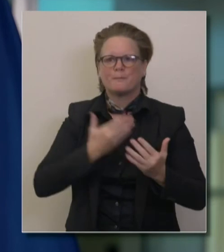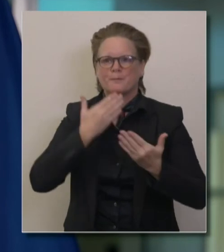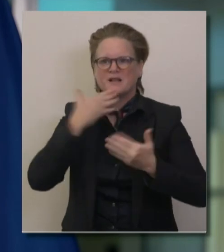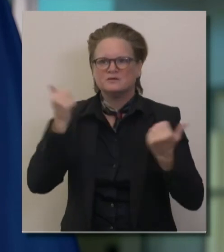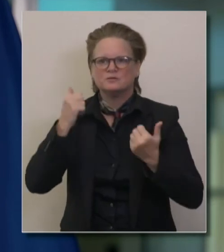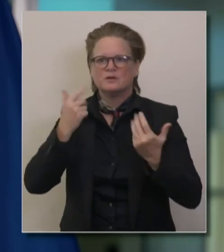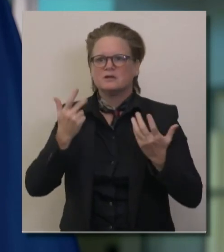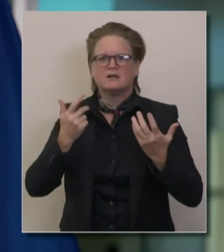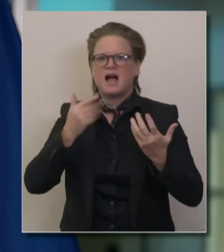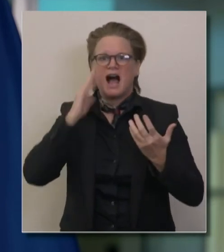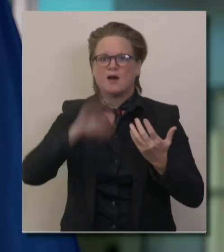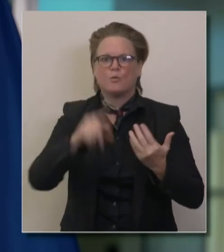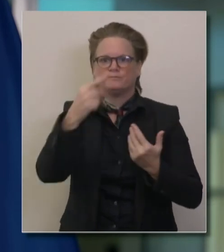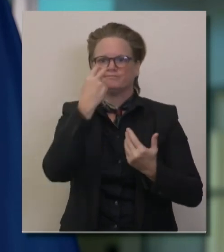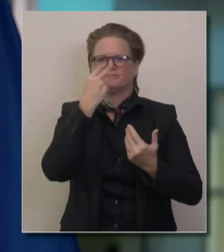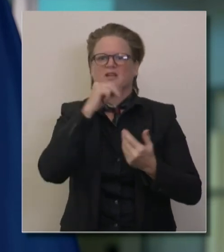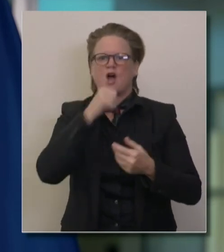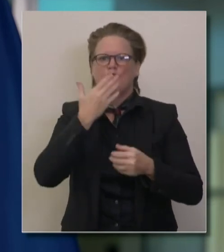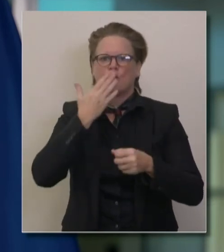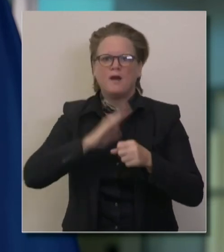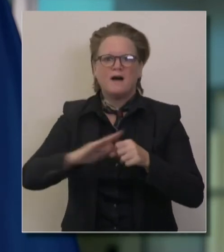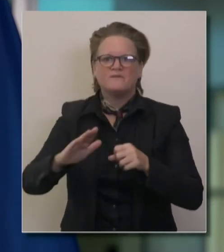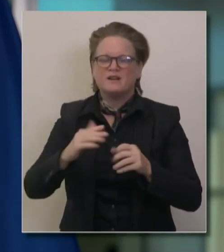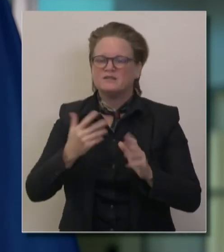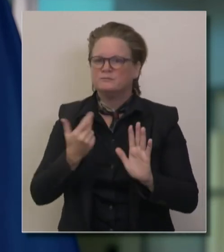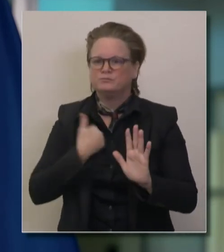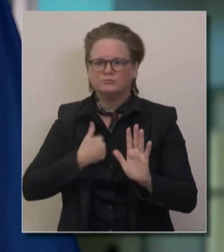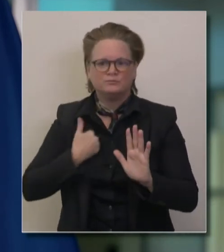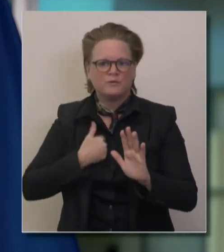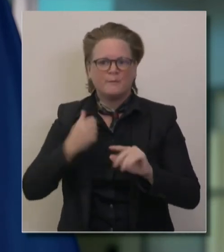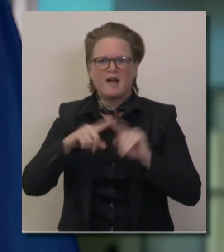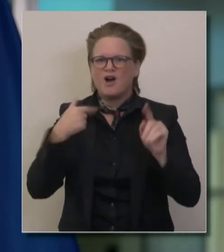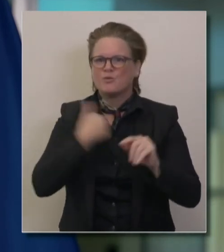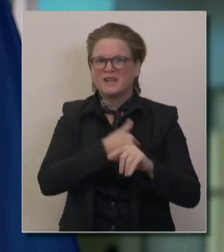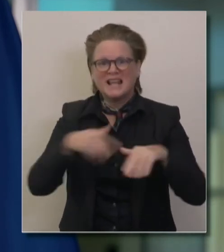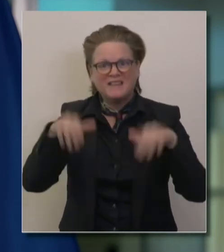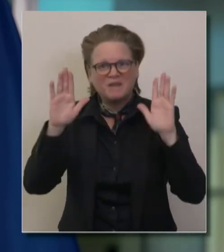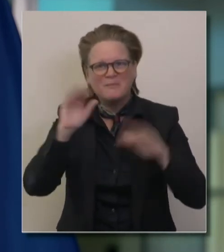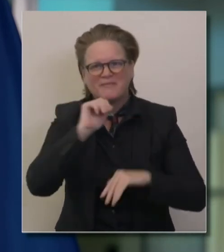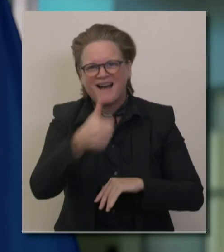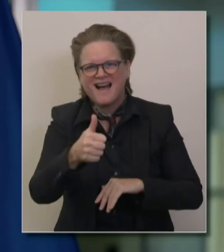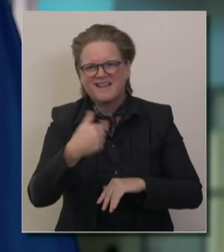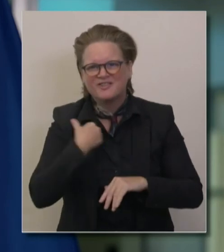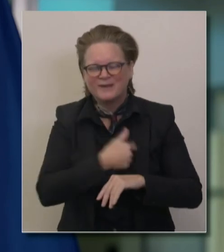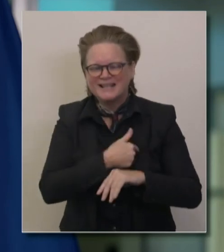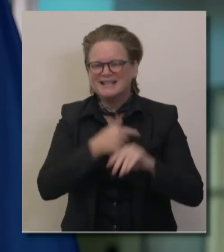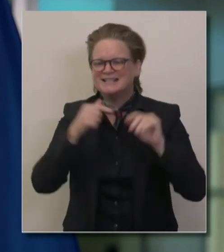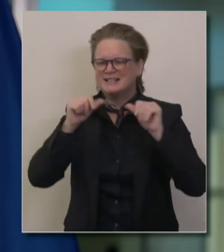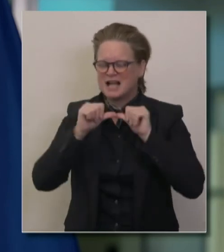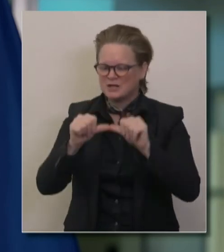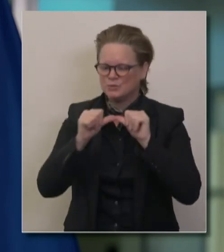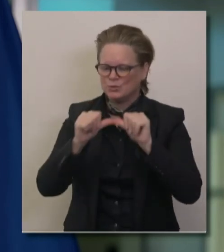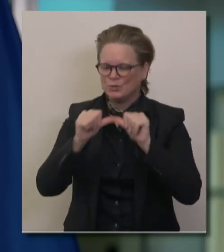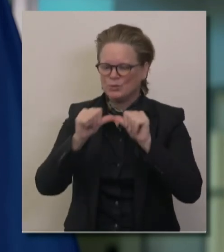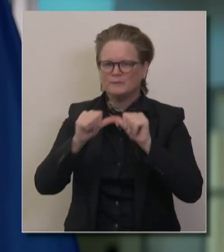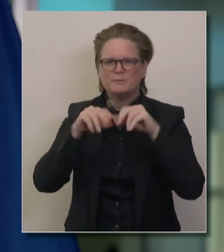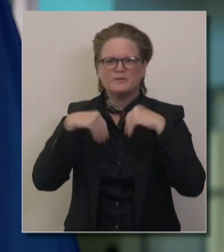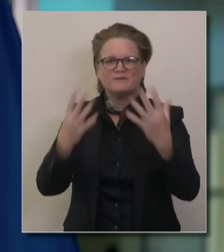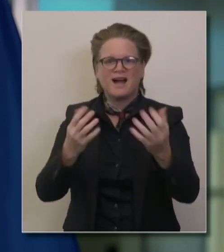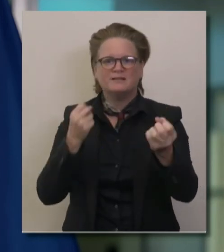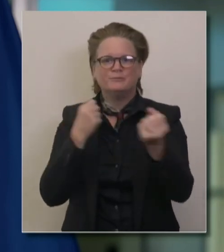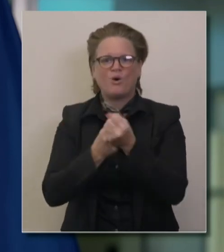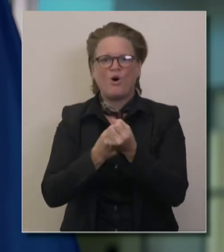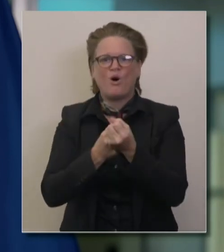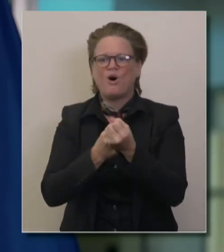but we're not going to give up and we're going to continue to do our best to provide more support during this very, very